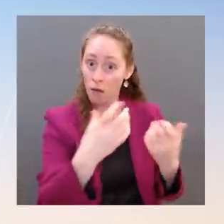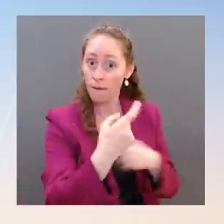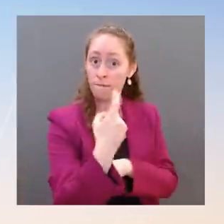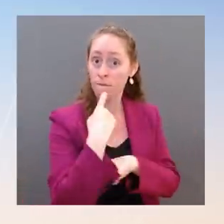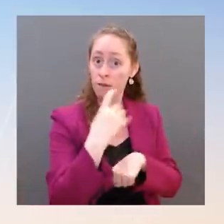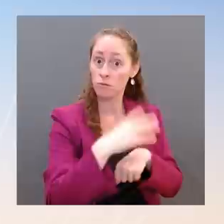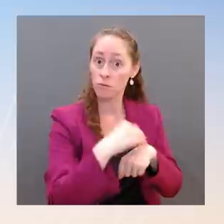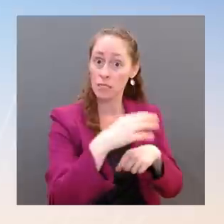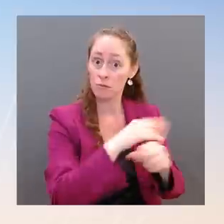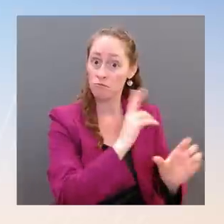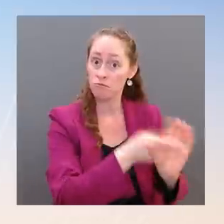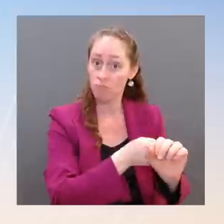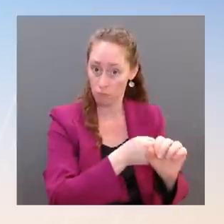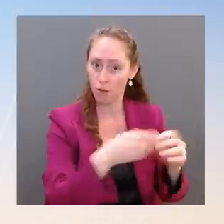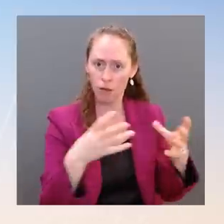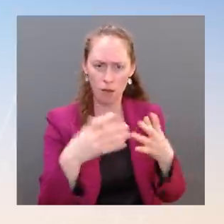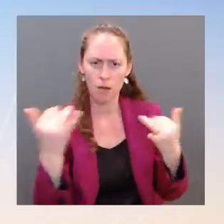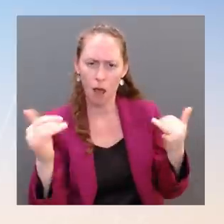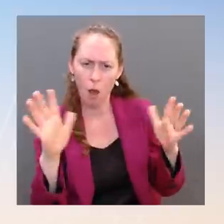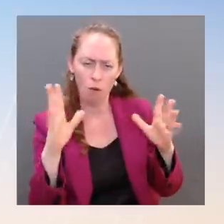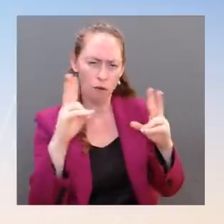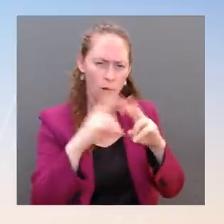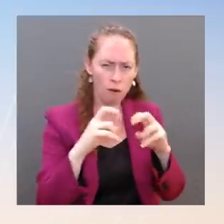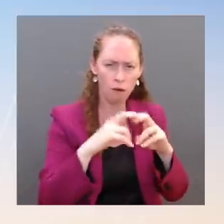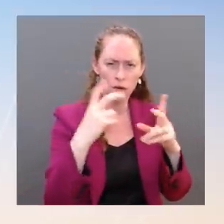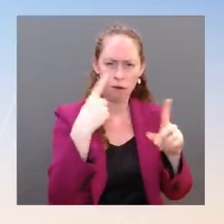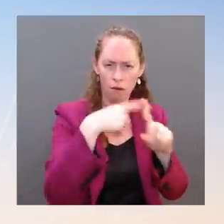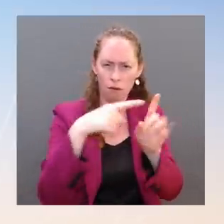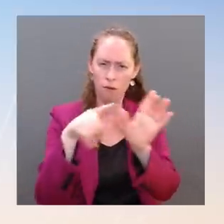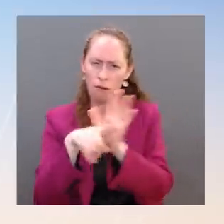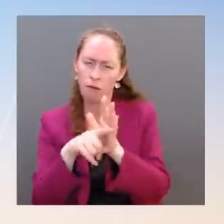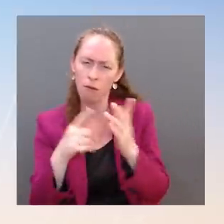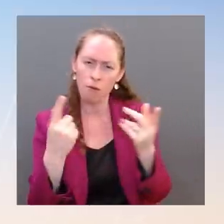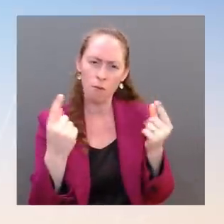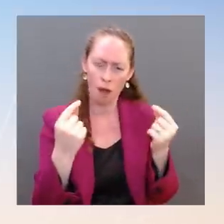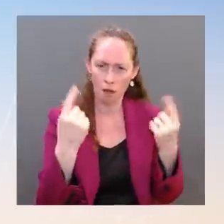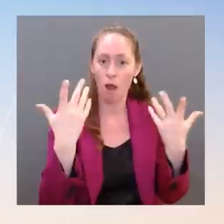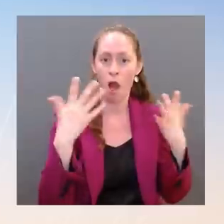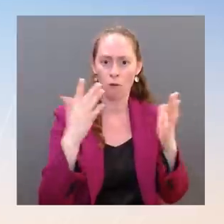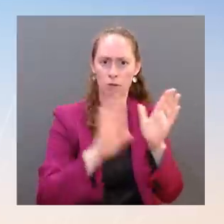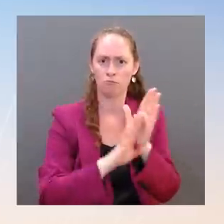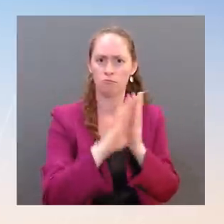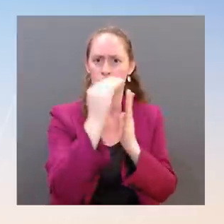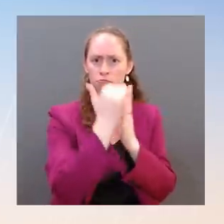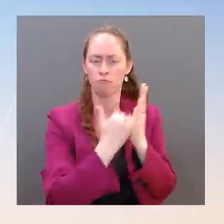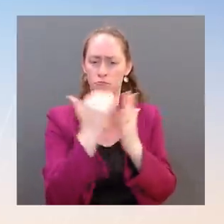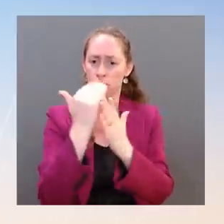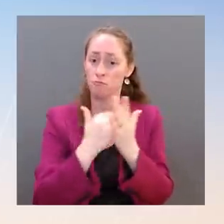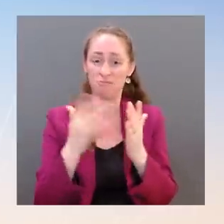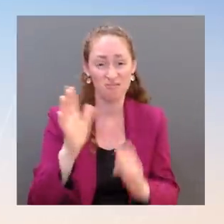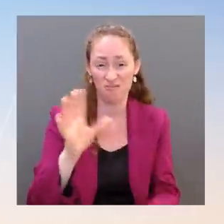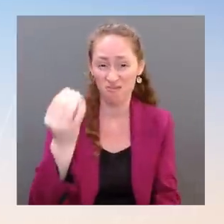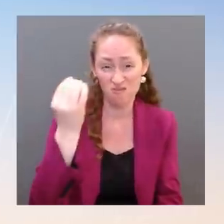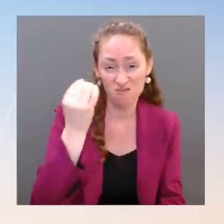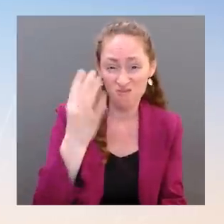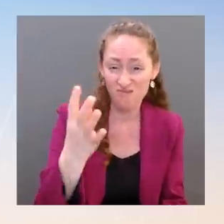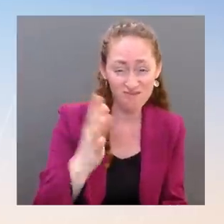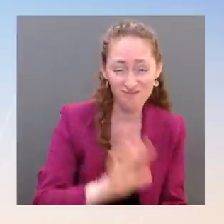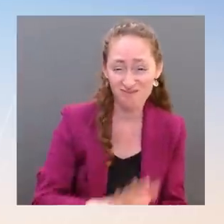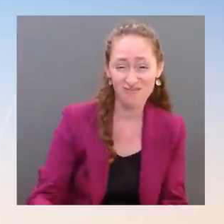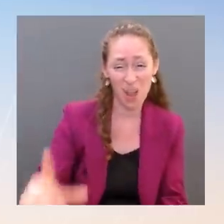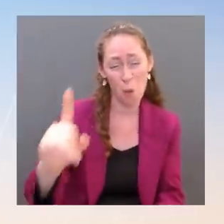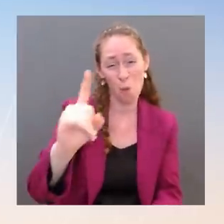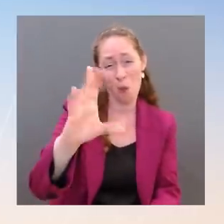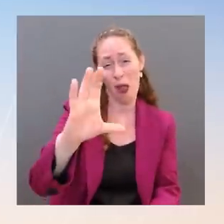bringing Finland and Sweden into the alliance. Unanimously, President Biden's national security team emphatically